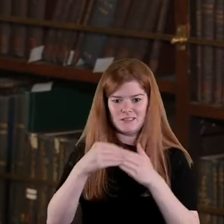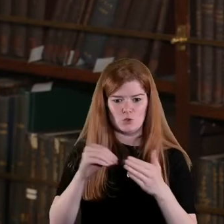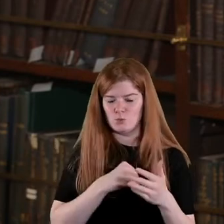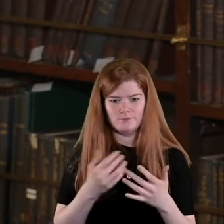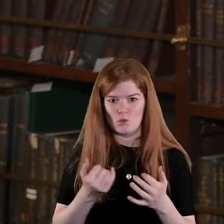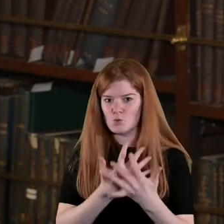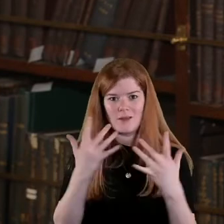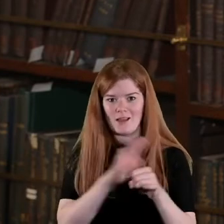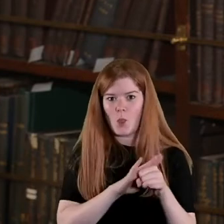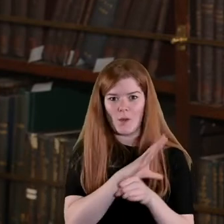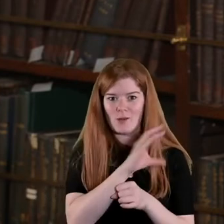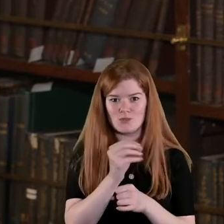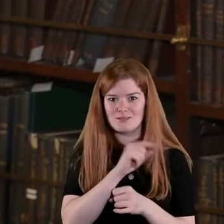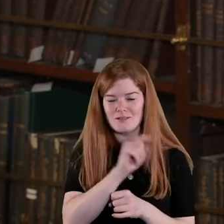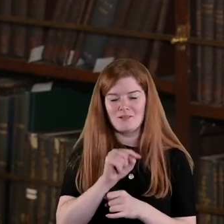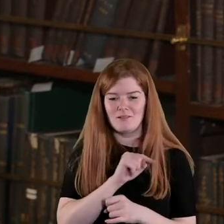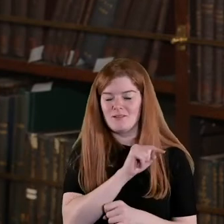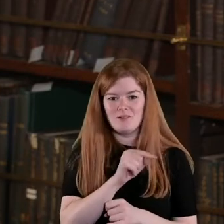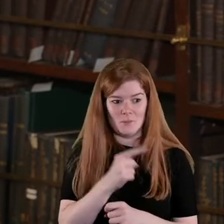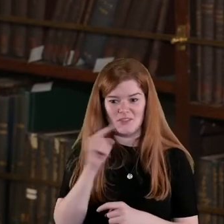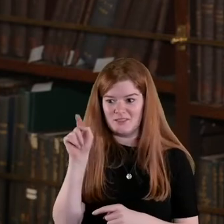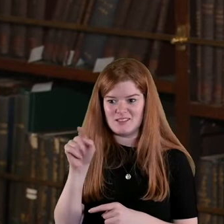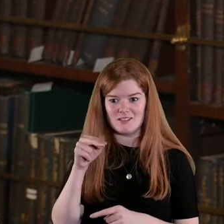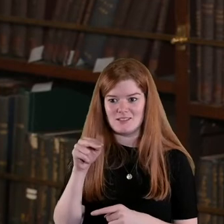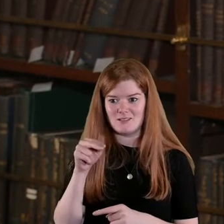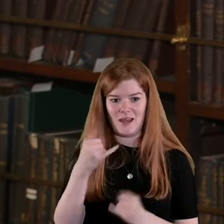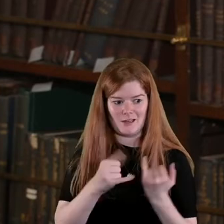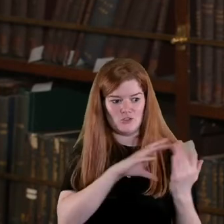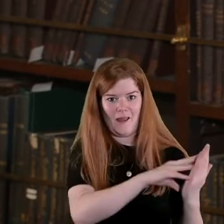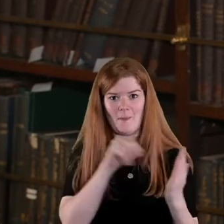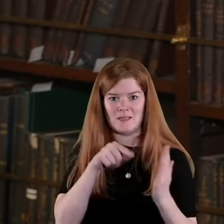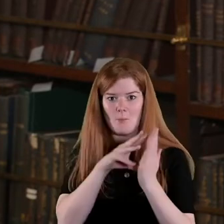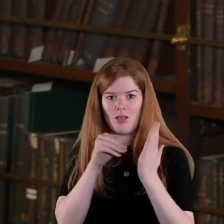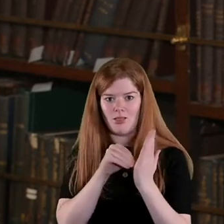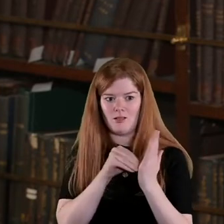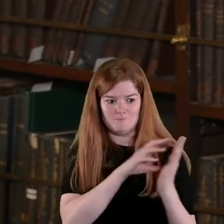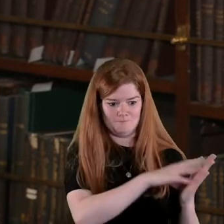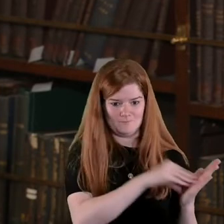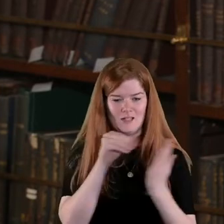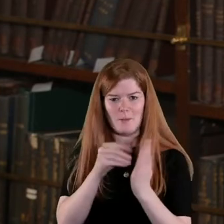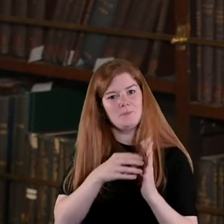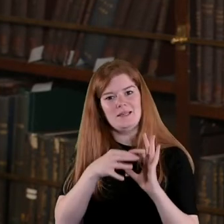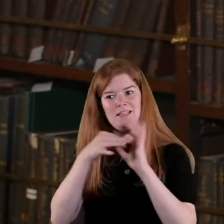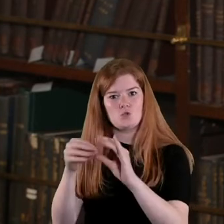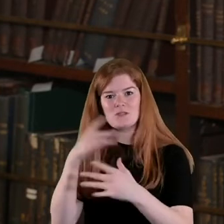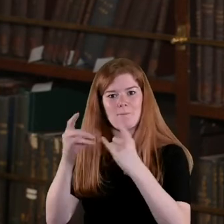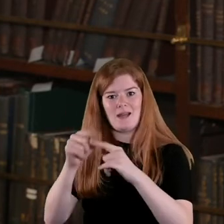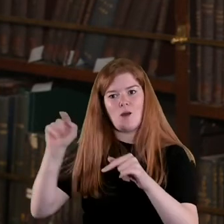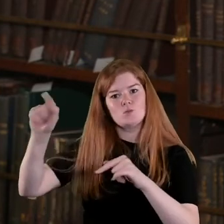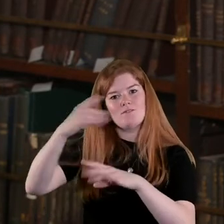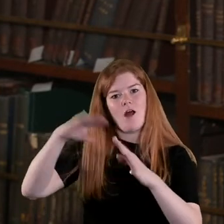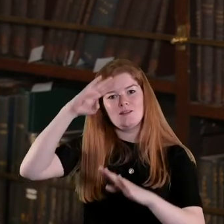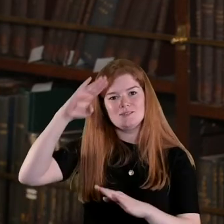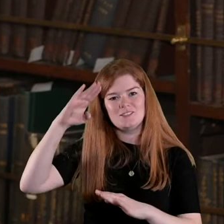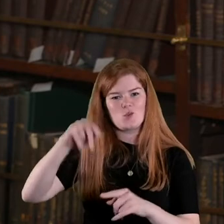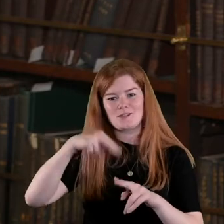local counties but in a way this is almost like taking that model but applying it to what's happening outside of Ireland it's